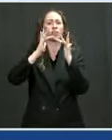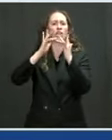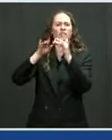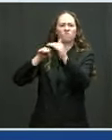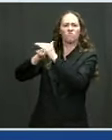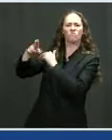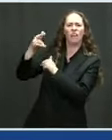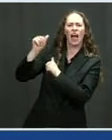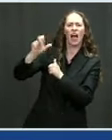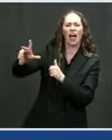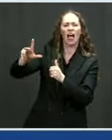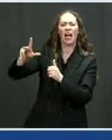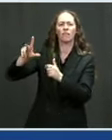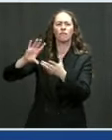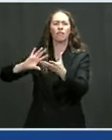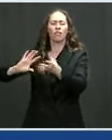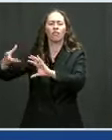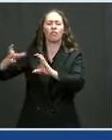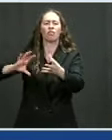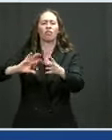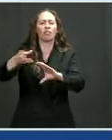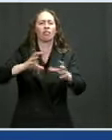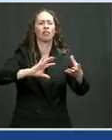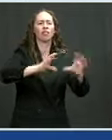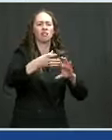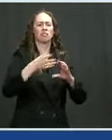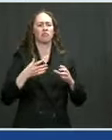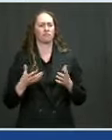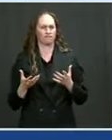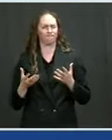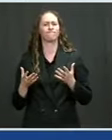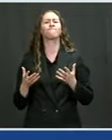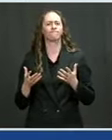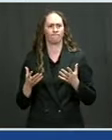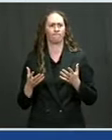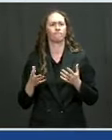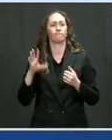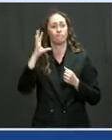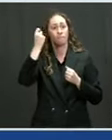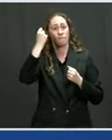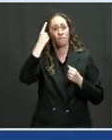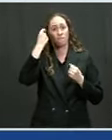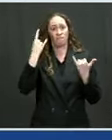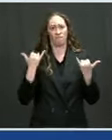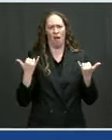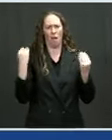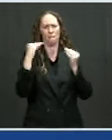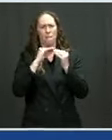election than any in the midst of a pandemic than any election in American history.